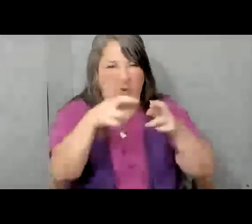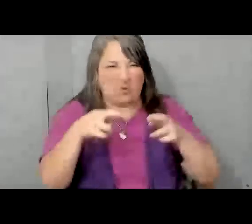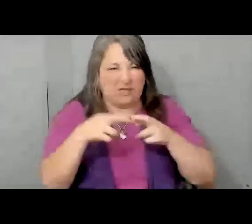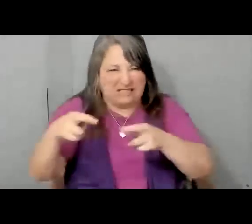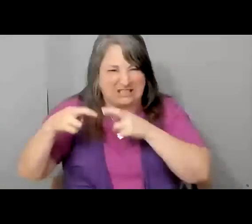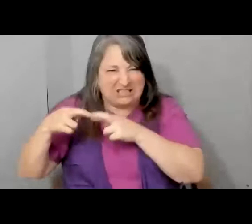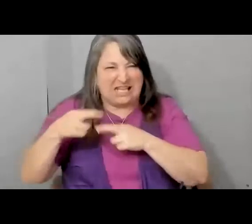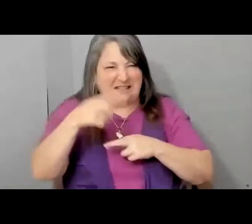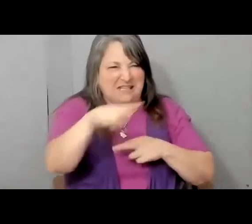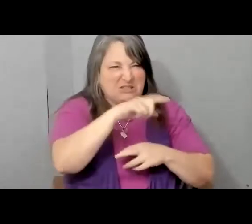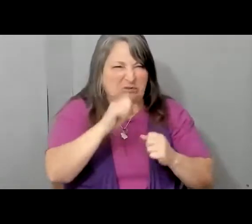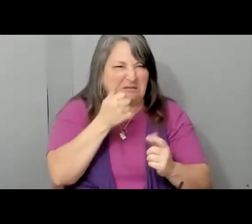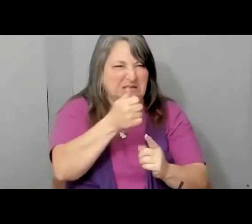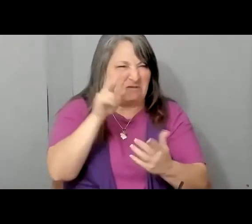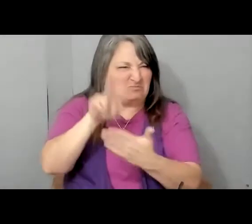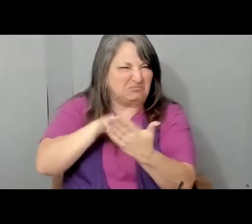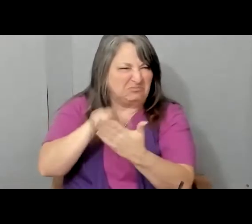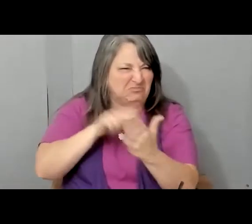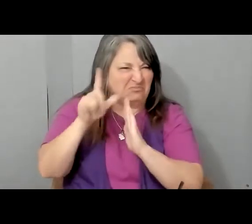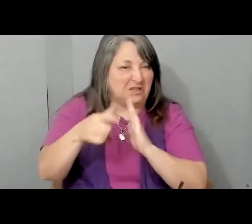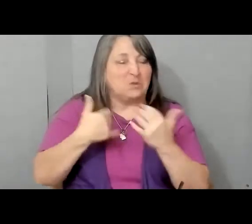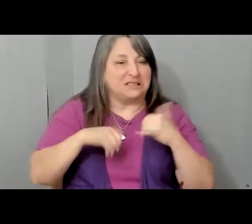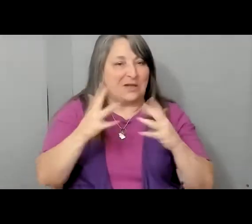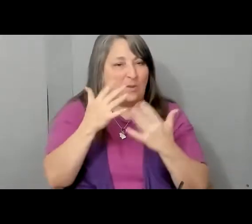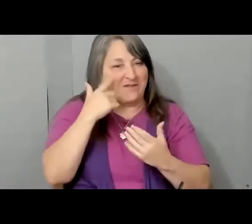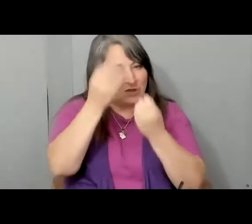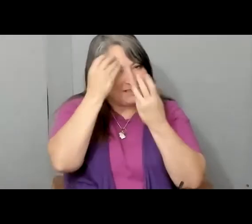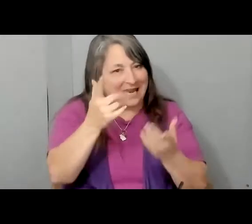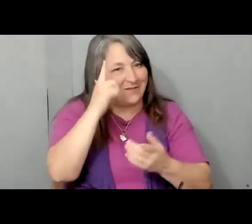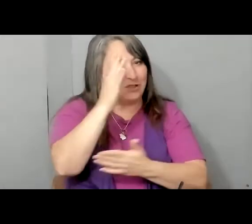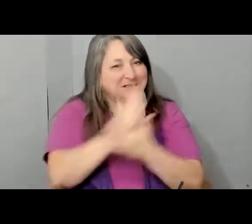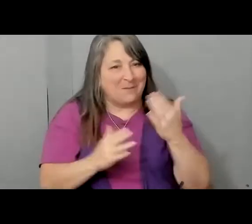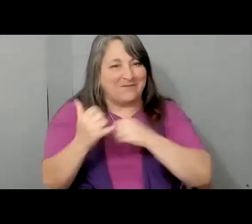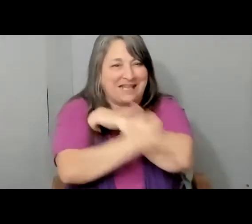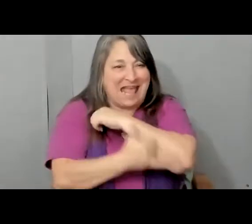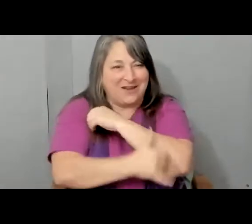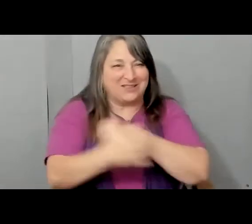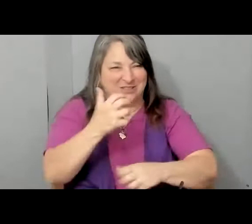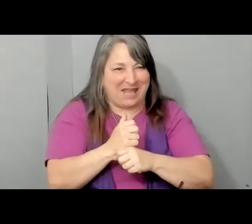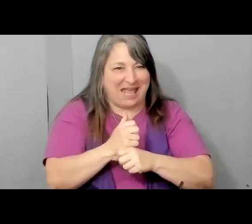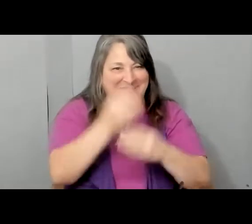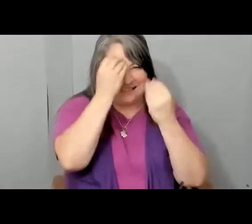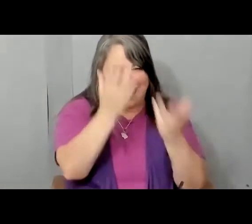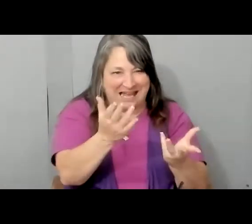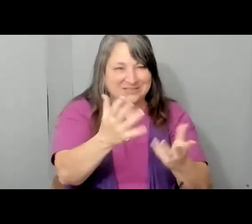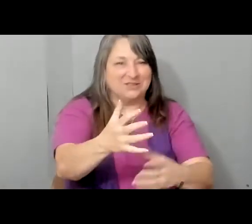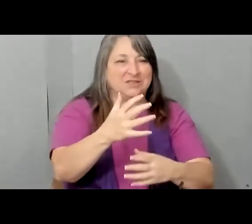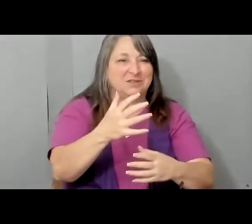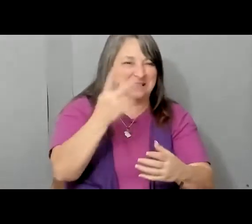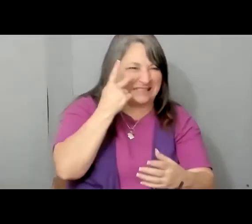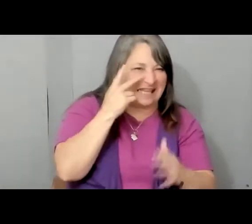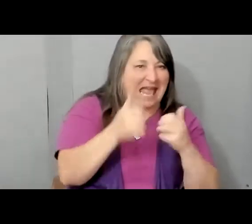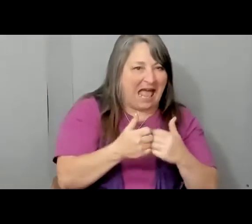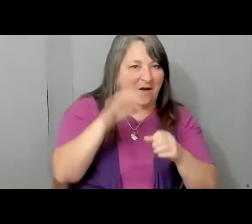available for you, and we're still waiting on data from some of the counties to get precinct level data to ascertain how Latinos voted